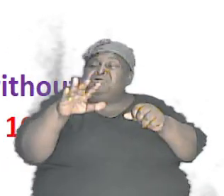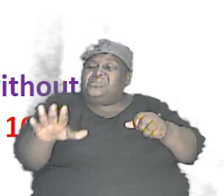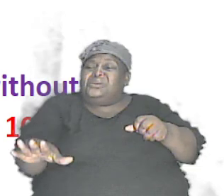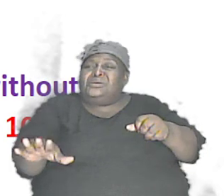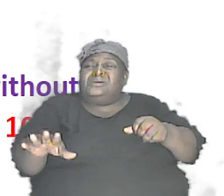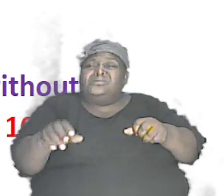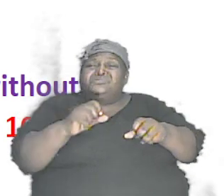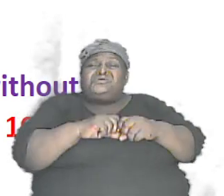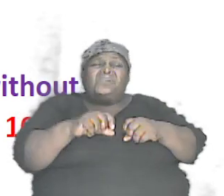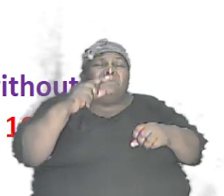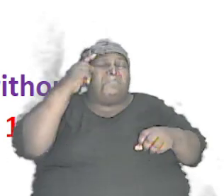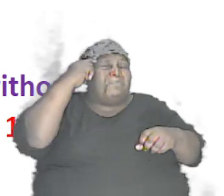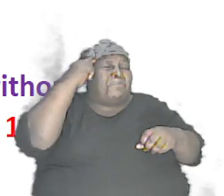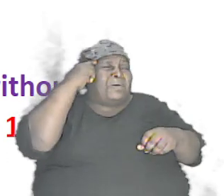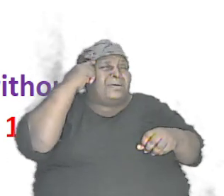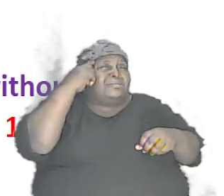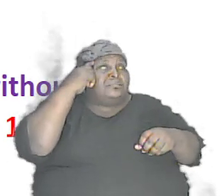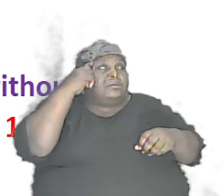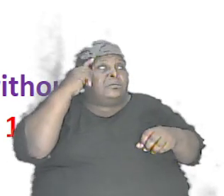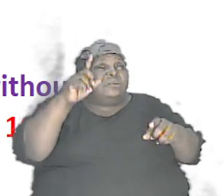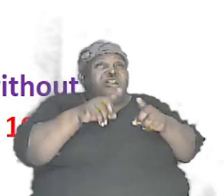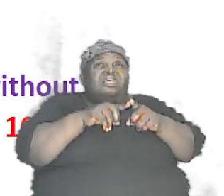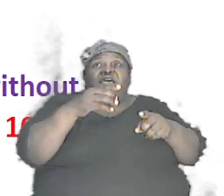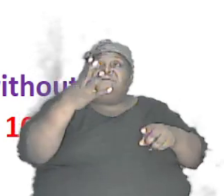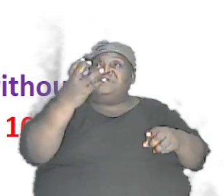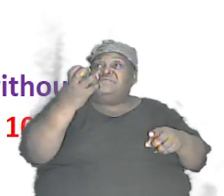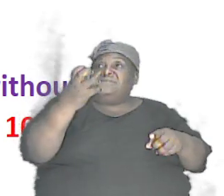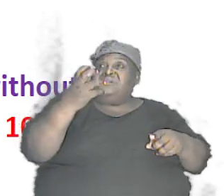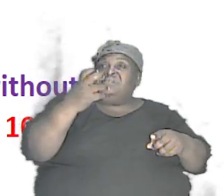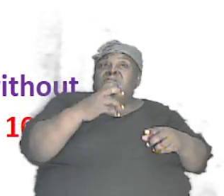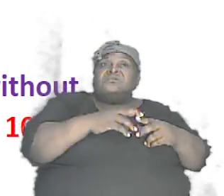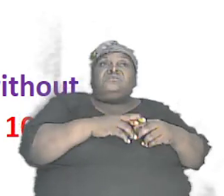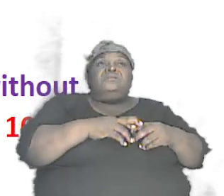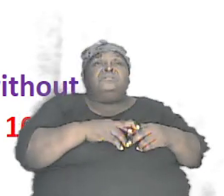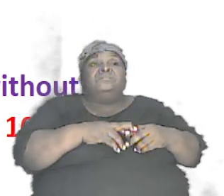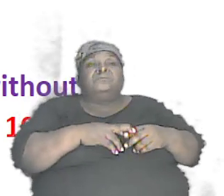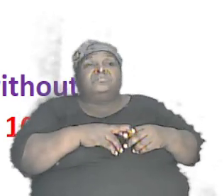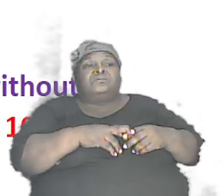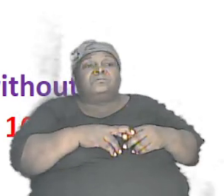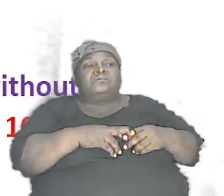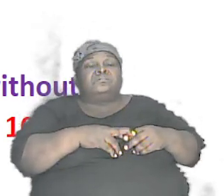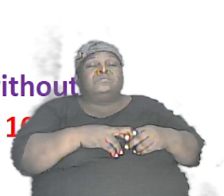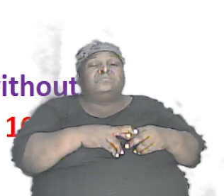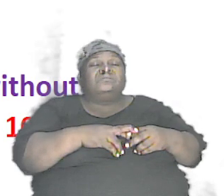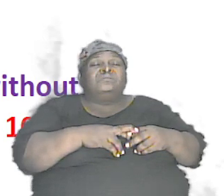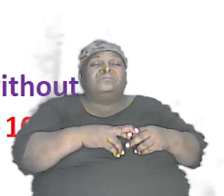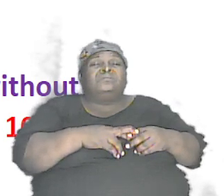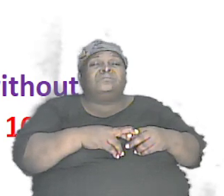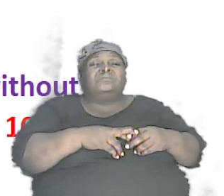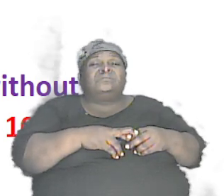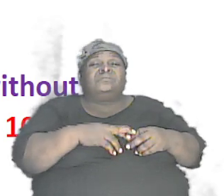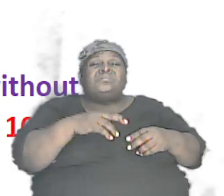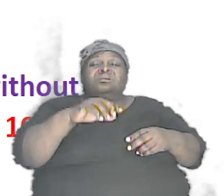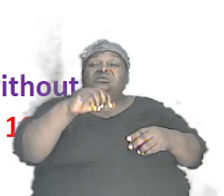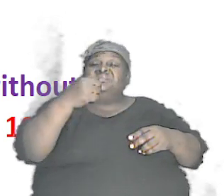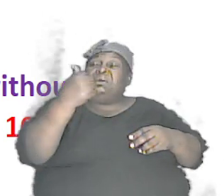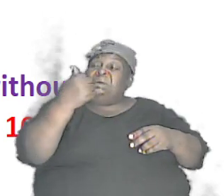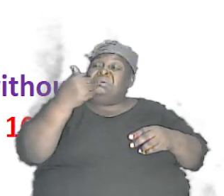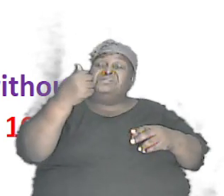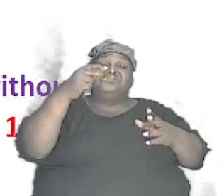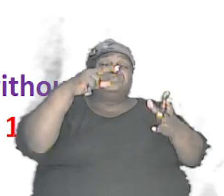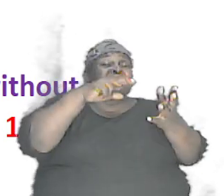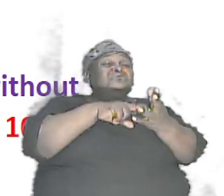bottling in terms of numbers it's not like 15 with the A, and C that we used a while ago it's a 15 combination this is 10 to the